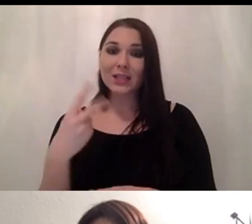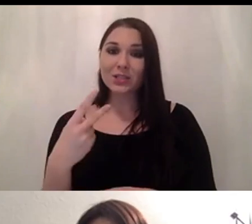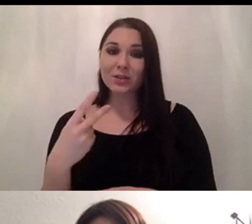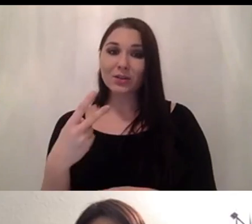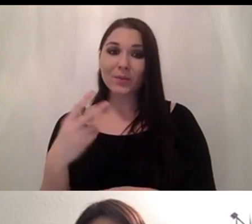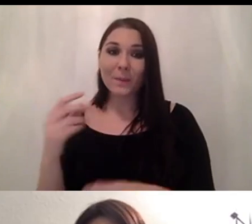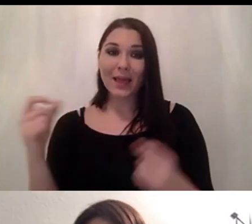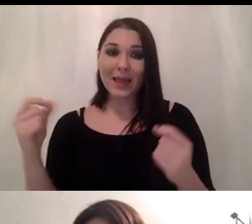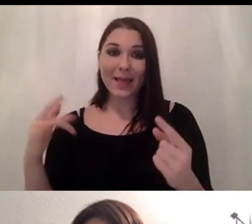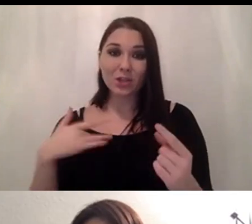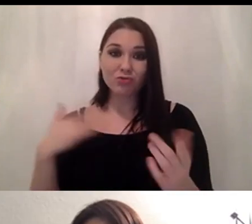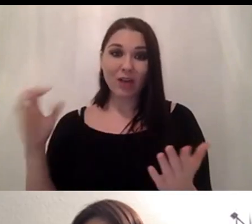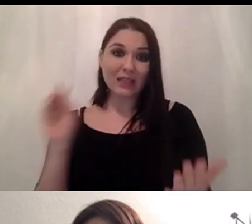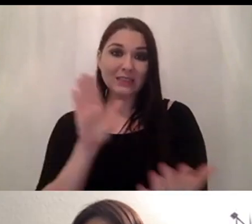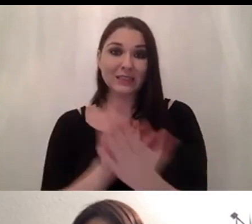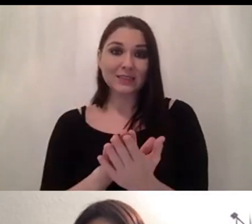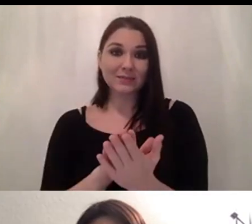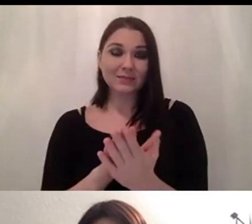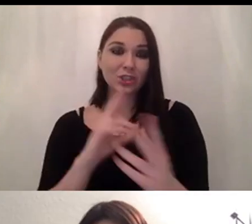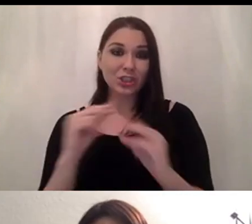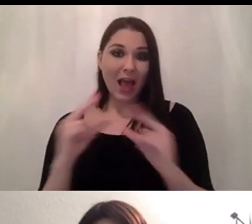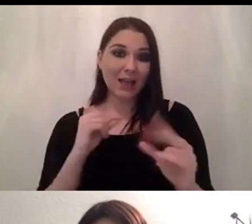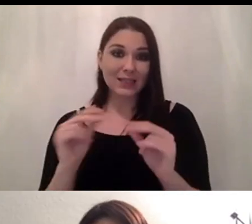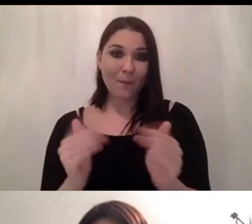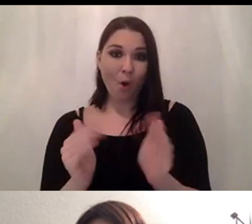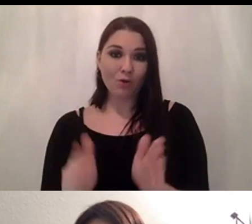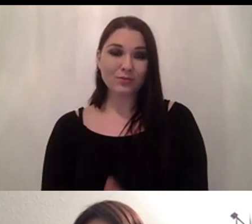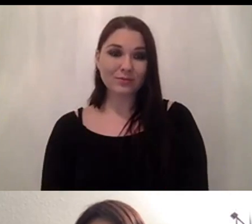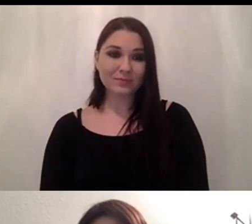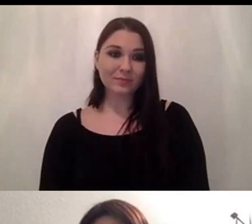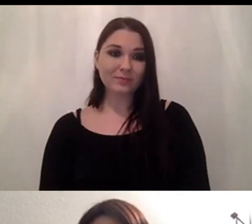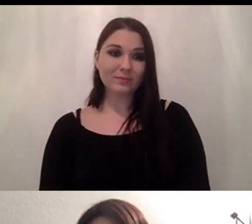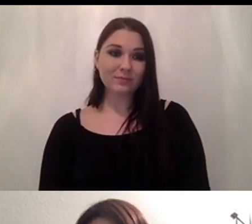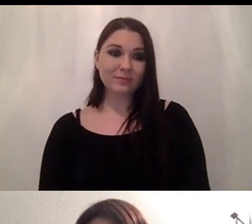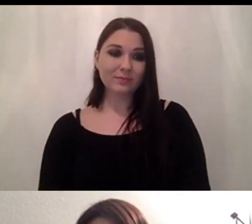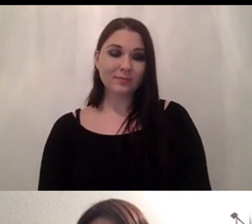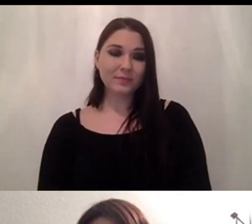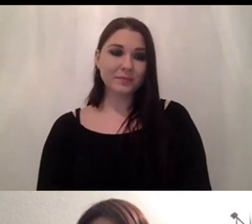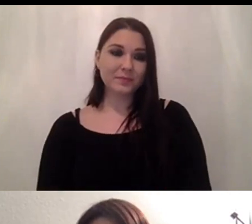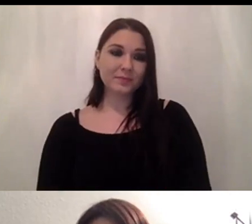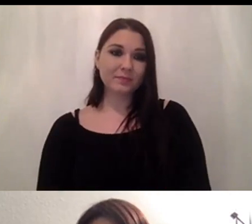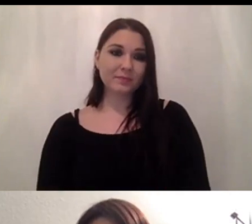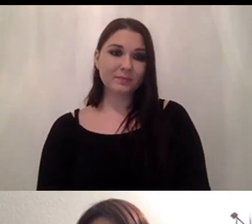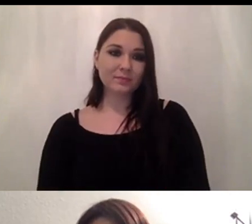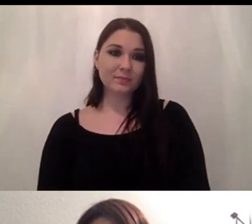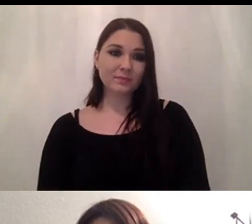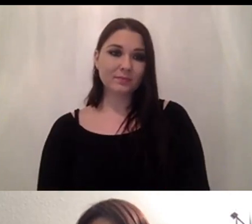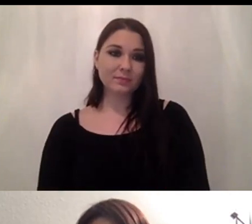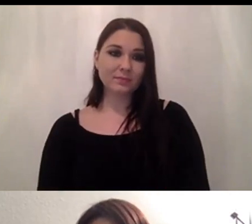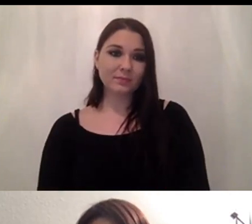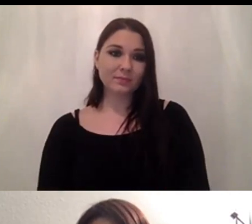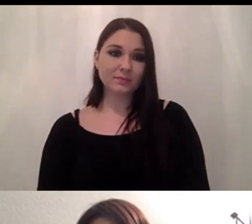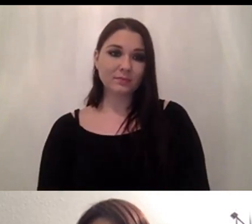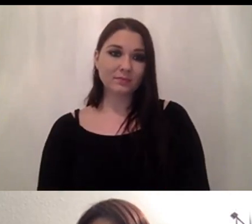my email address into the the chat excellent um so we'll just jump on to some